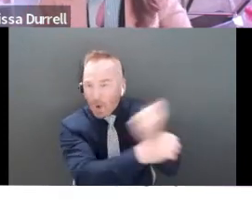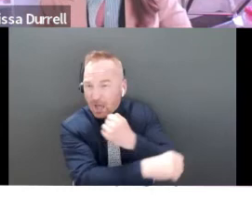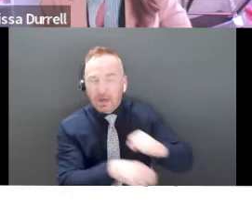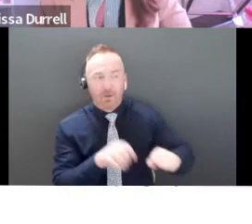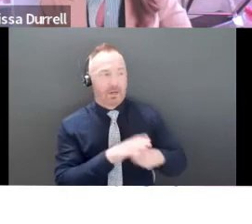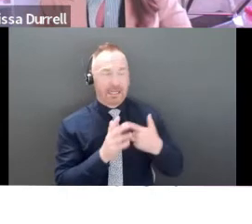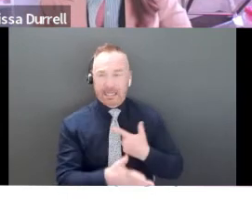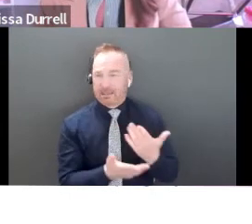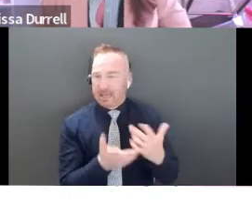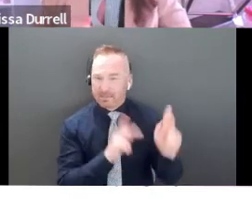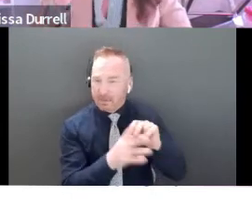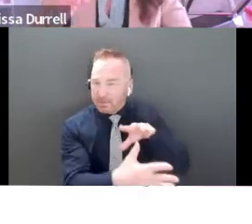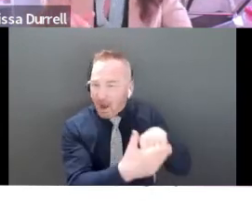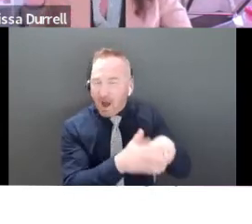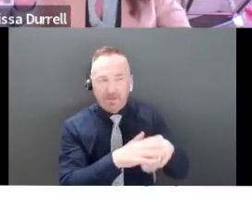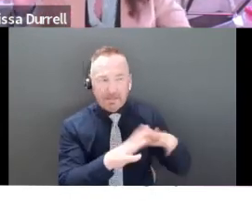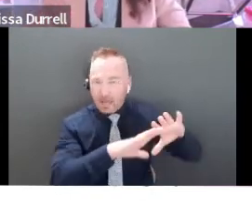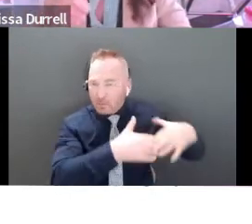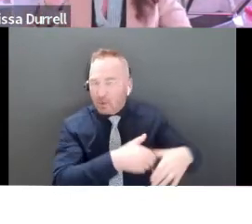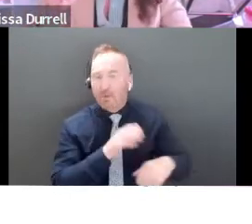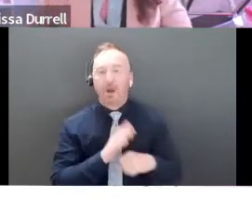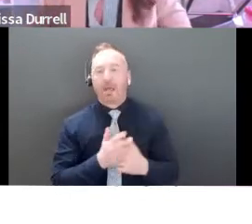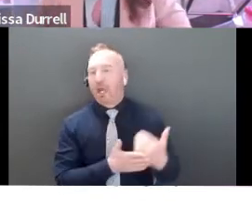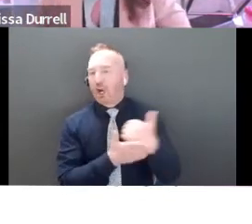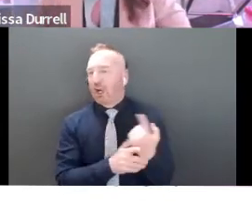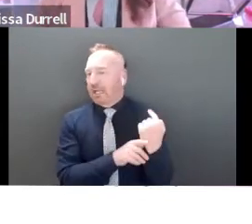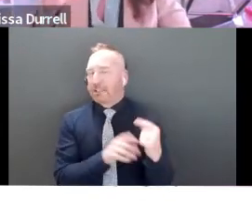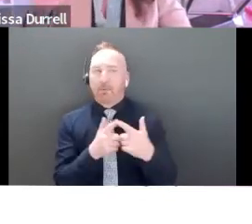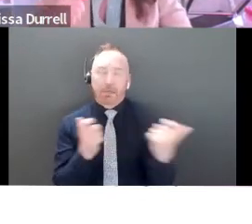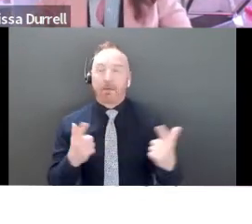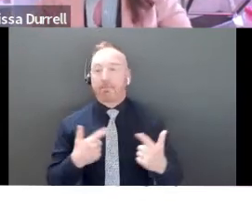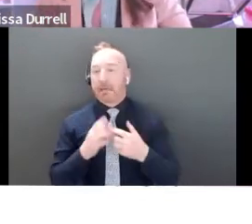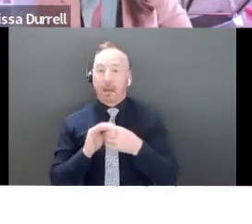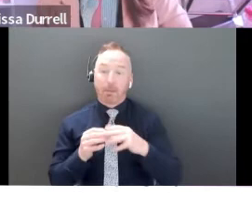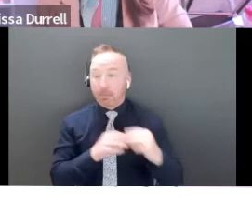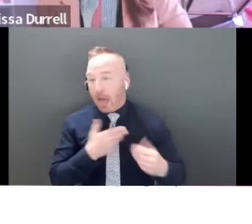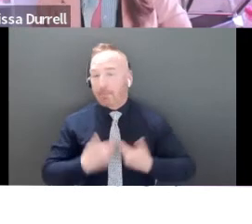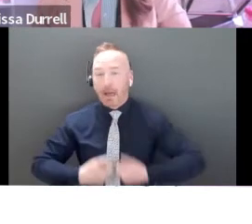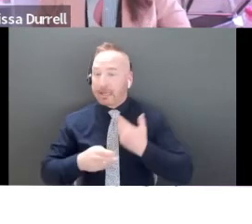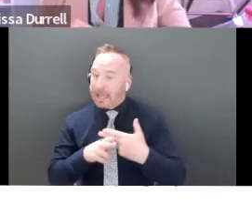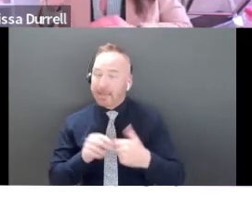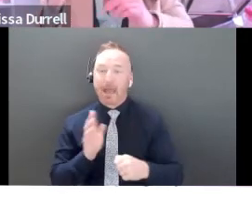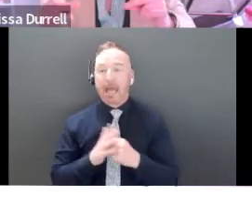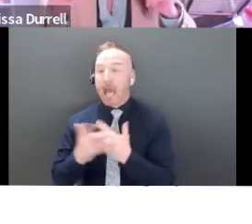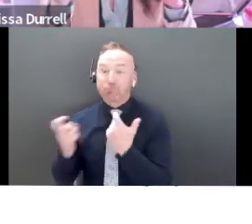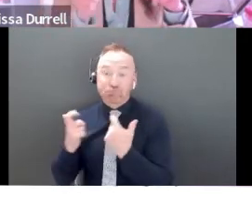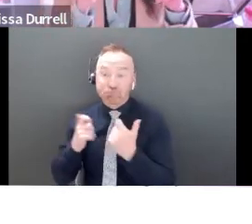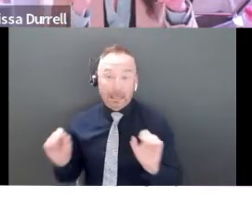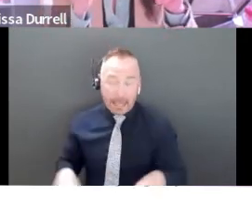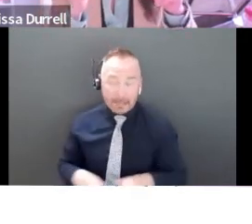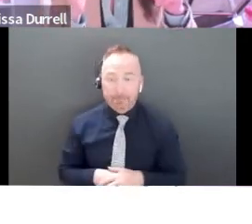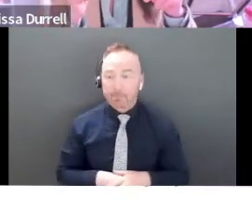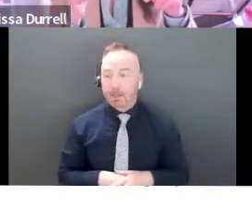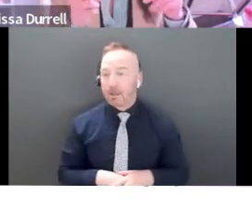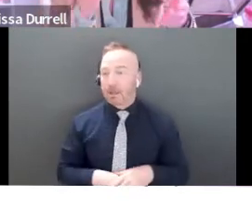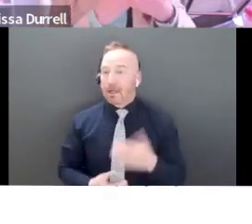made $100,000 in revenue last year. We are blah, blah, blah. I'm Melissa Durrell. And I'm looking forward to answering any questions, right? So you might